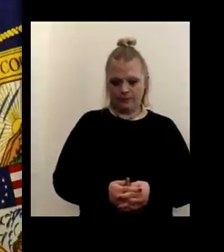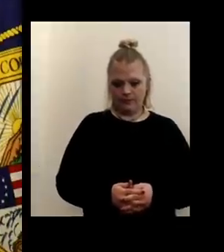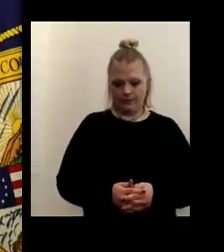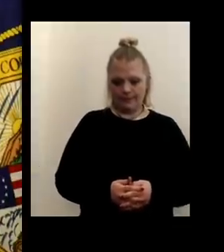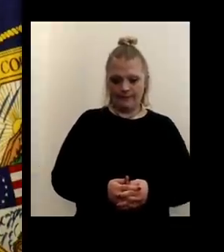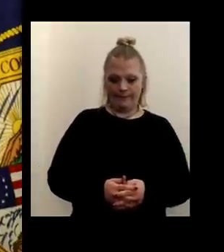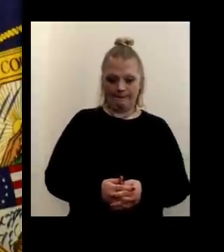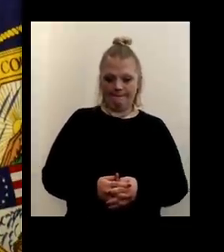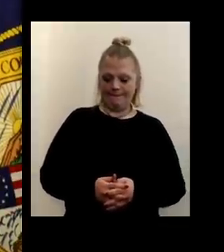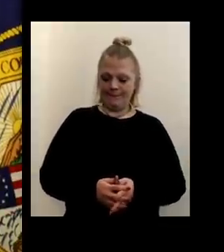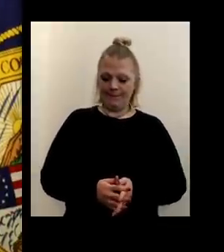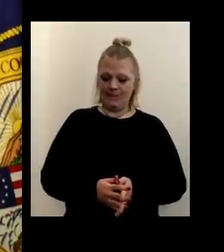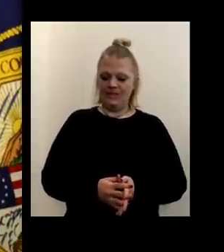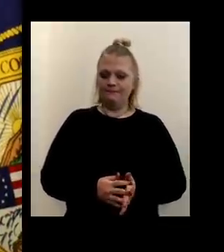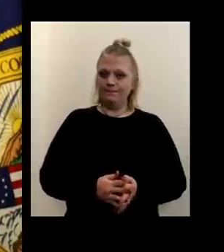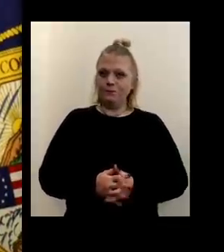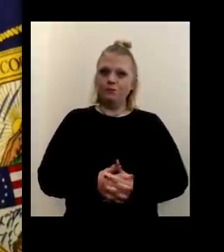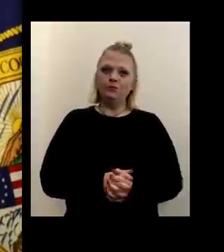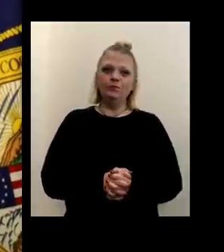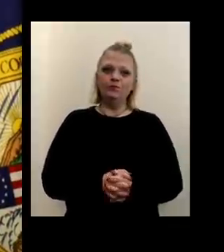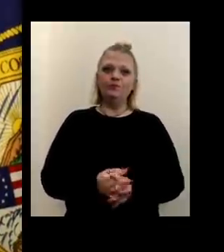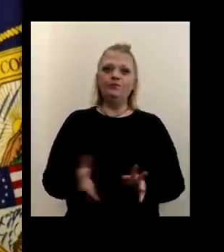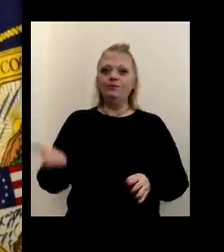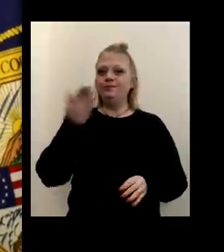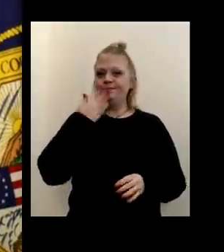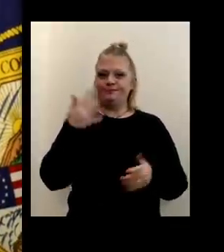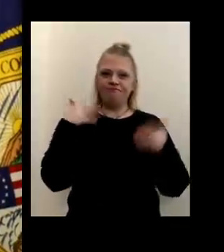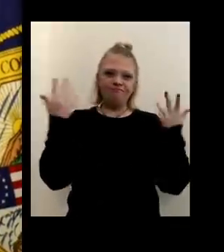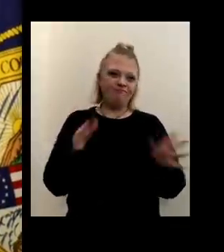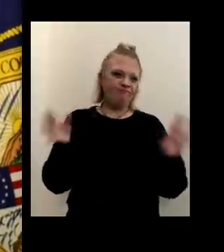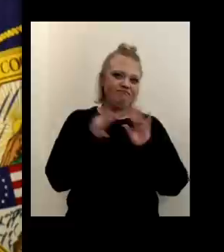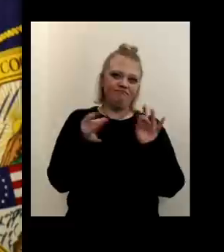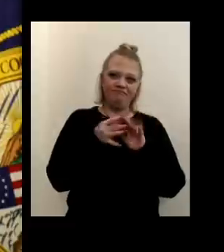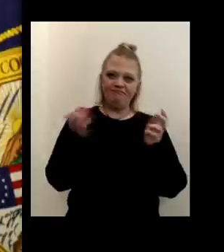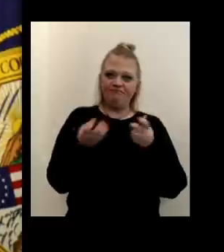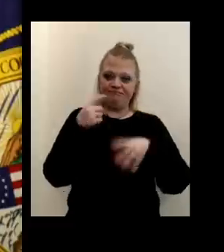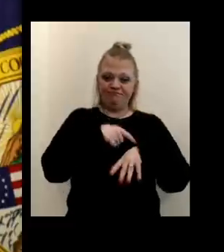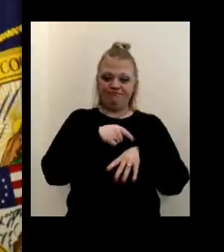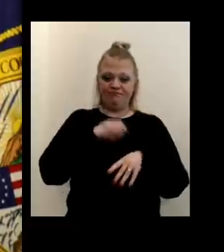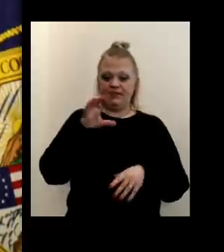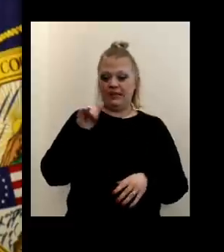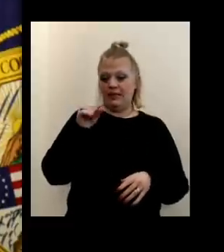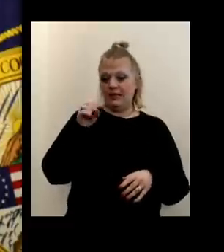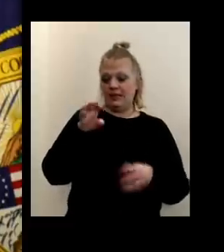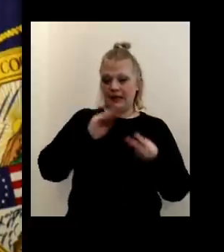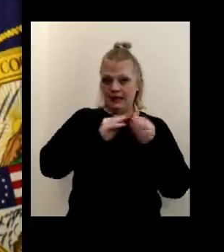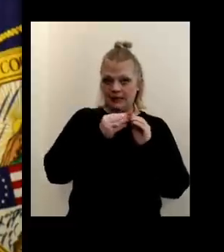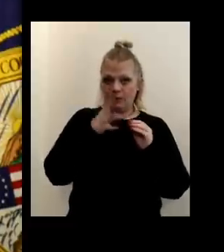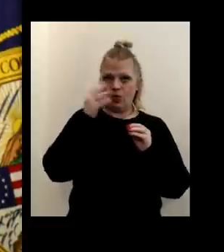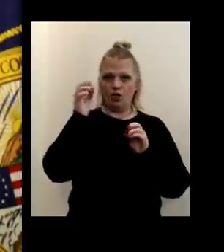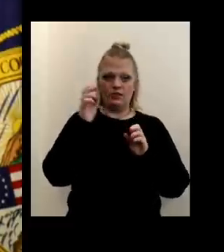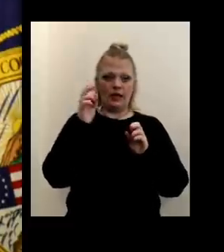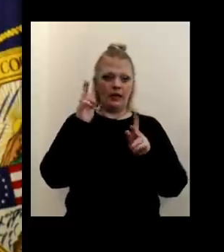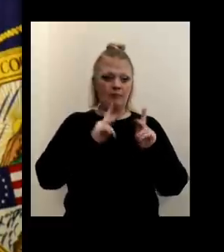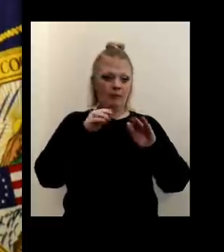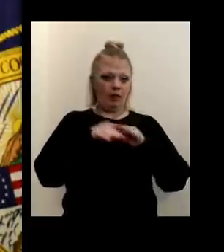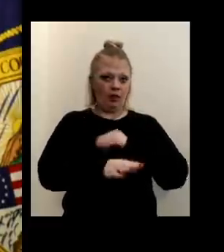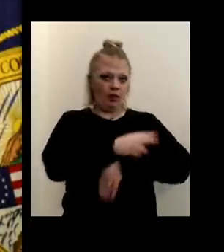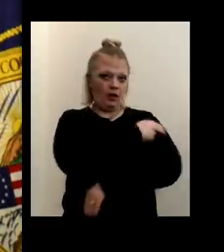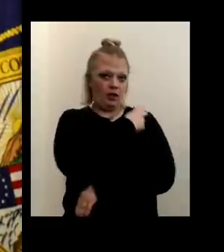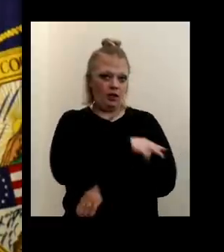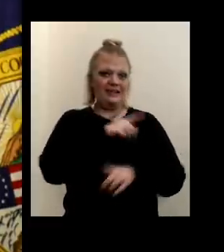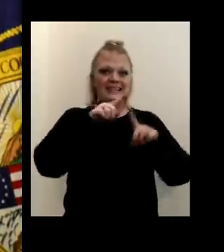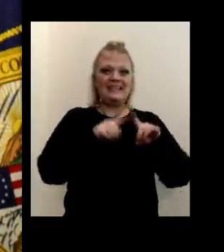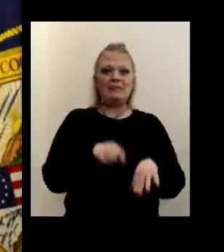Thanks. So, you know, as we've said many times, our, our case numbers and our hospitalizations are really dependent